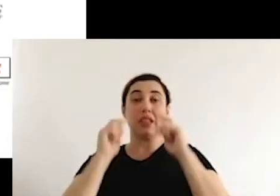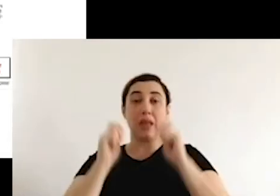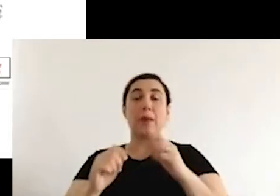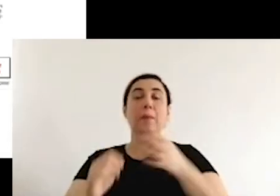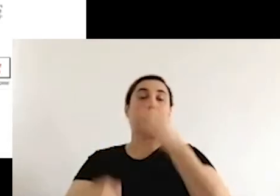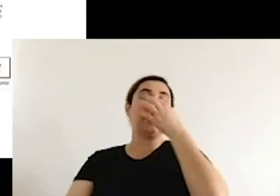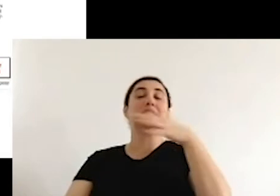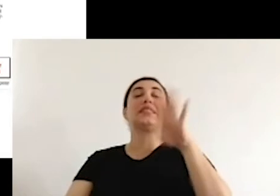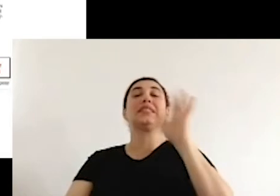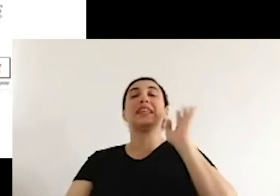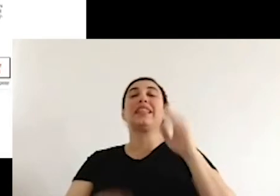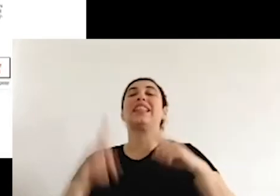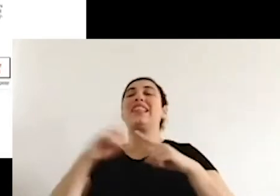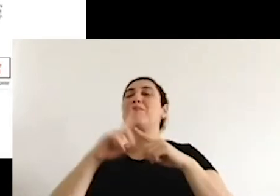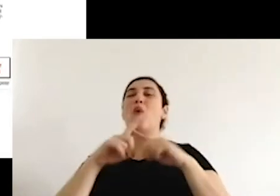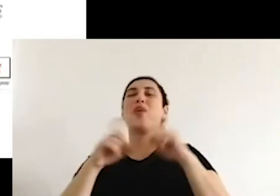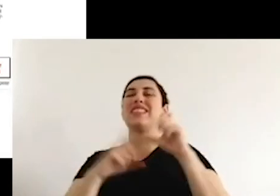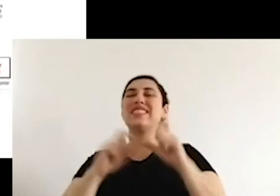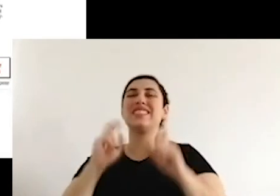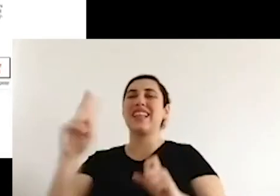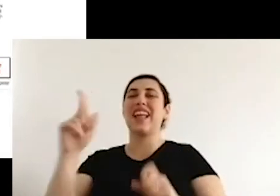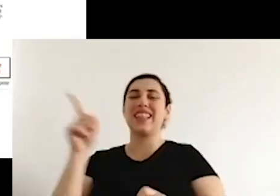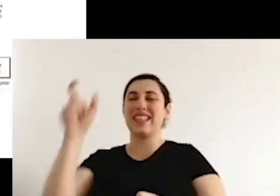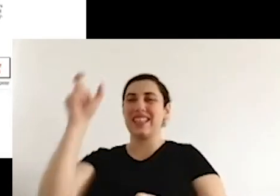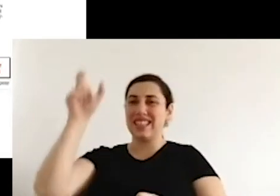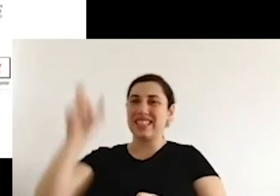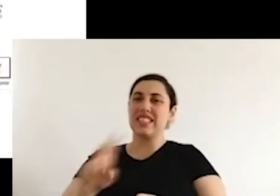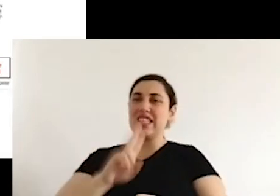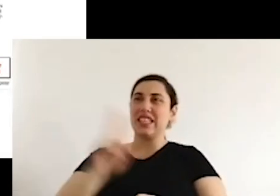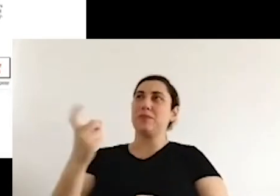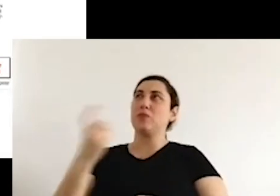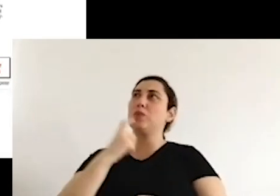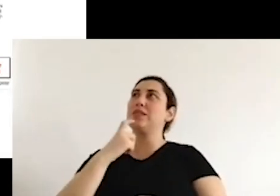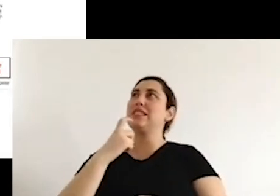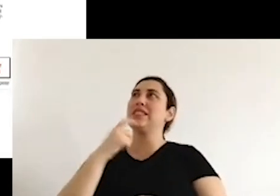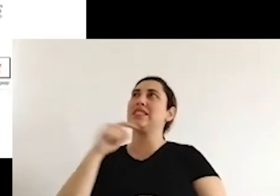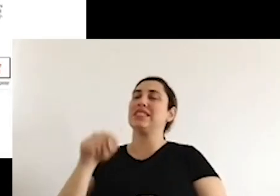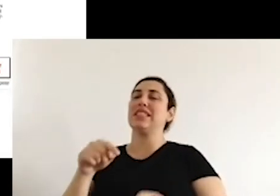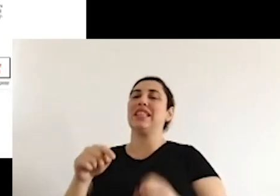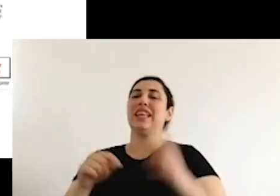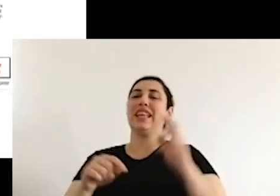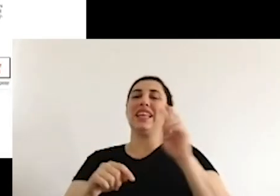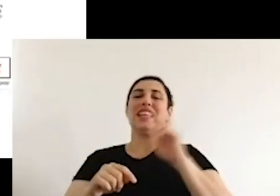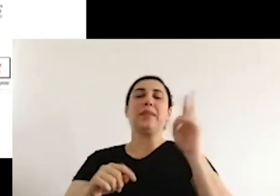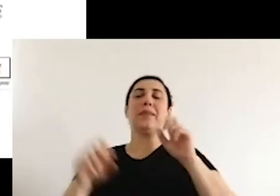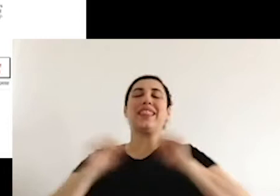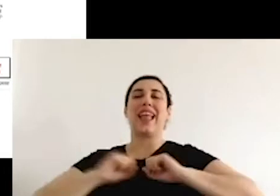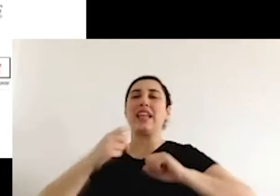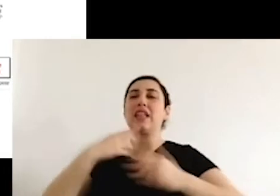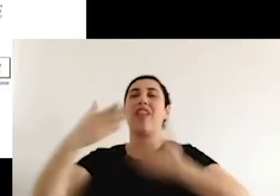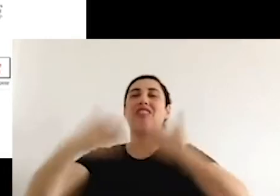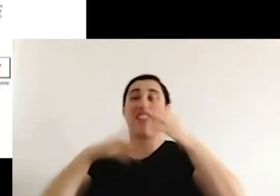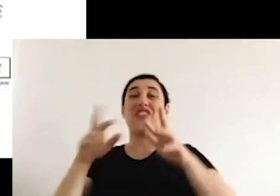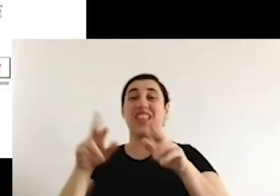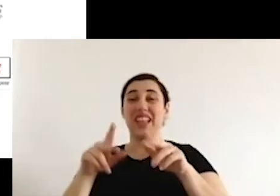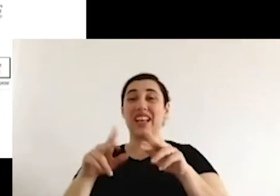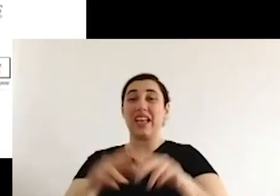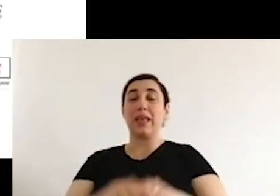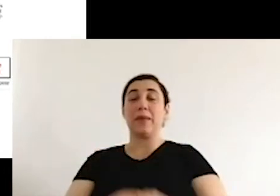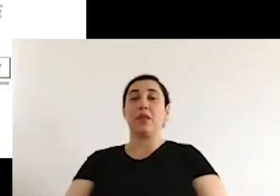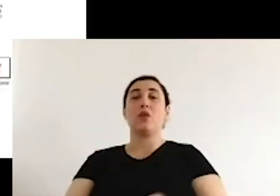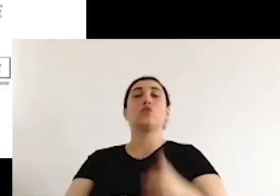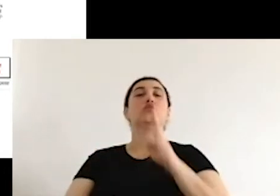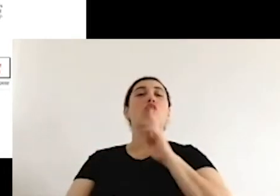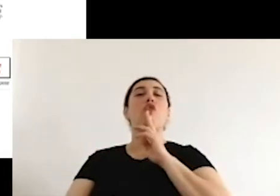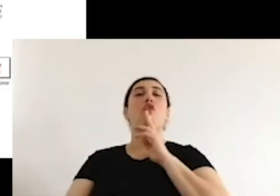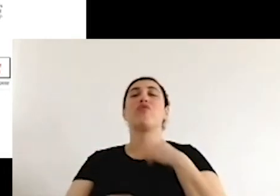But watching over elections by itself is not really enough by itself. As the 20 lessons